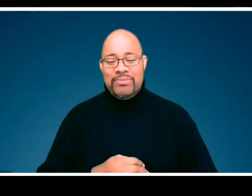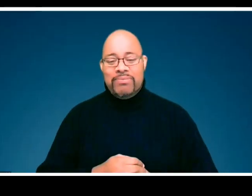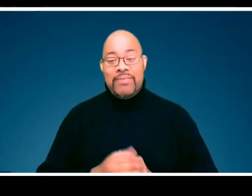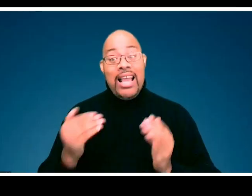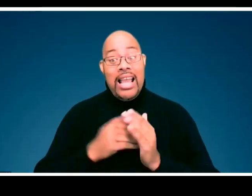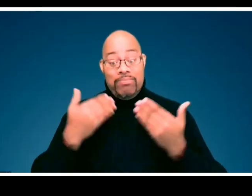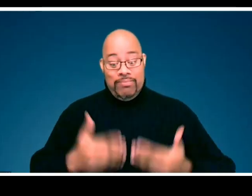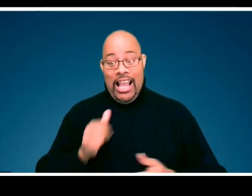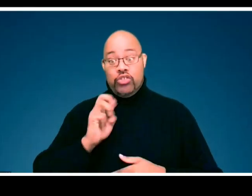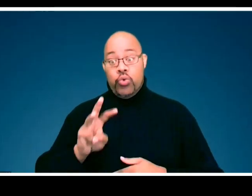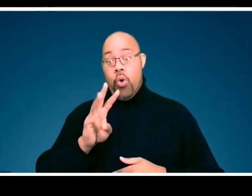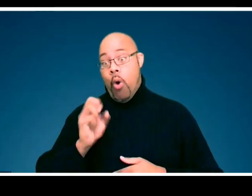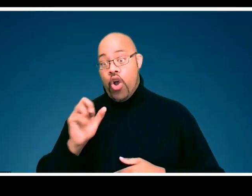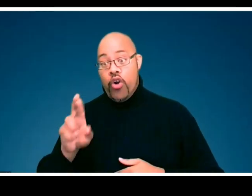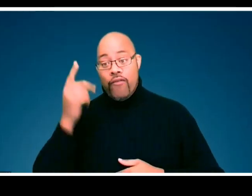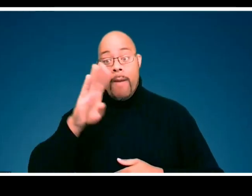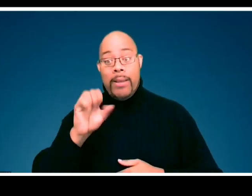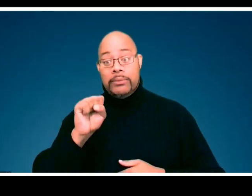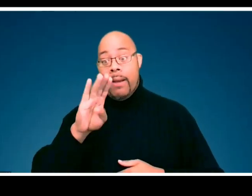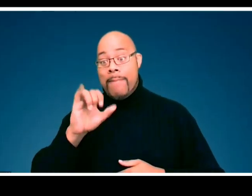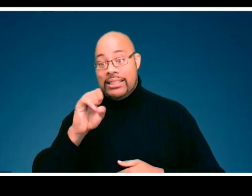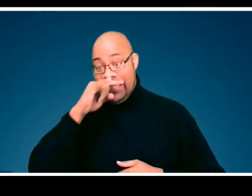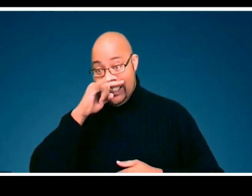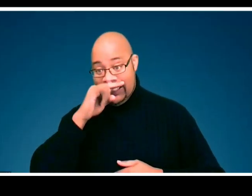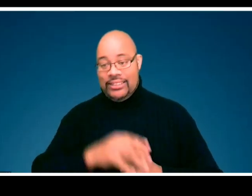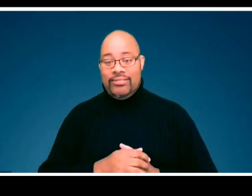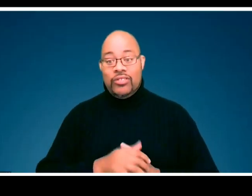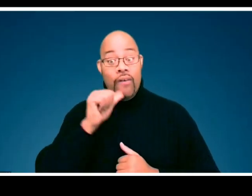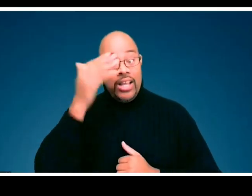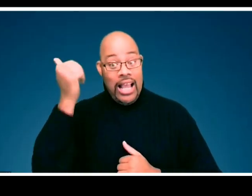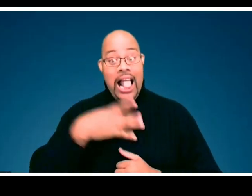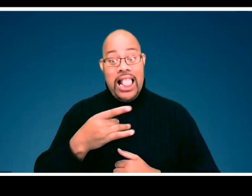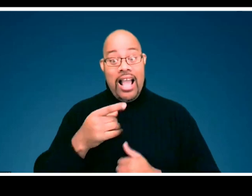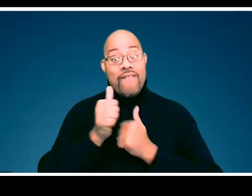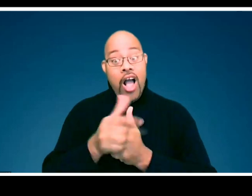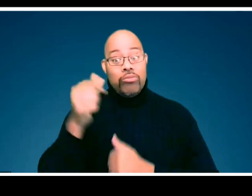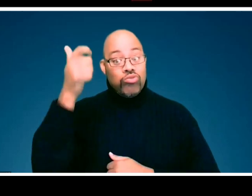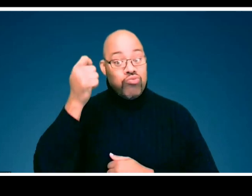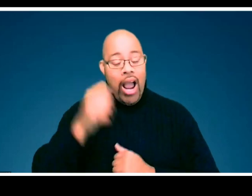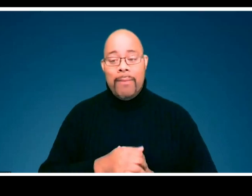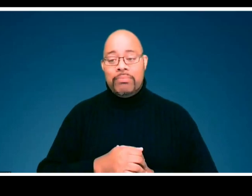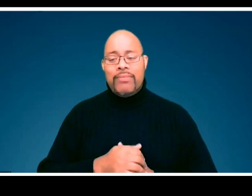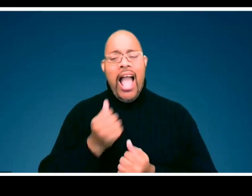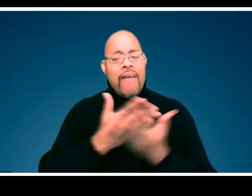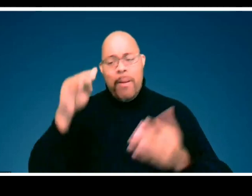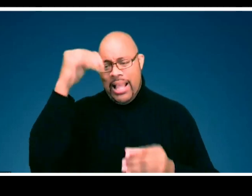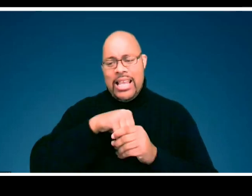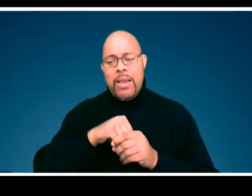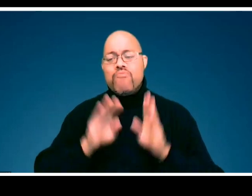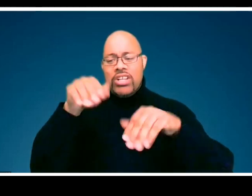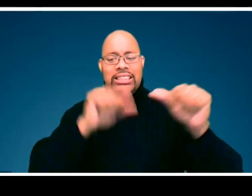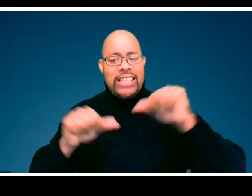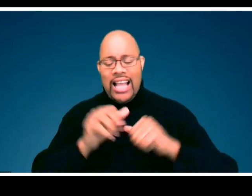I'm Andrew Walker for BIMS Bites Kids. Don't forget to like, follow, and subscribe. Everything Black in Marine